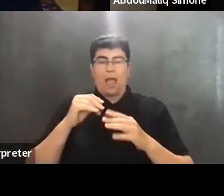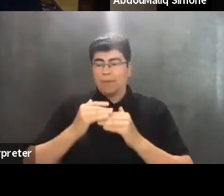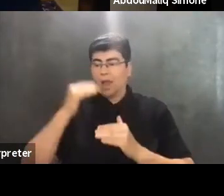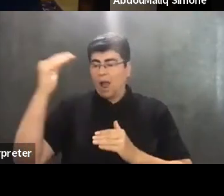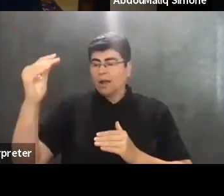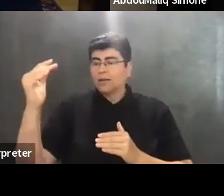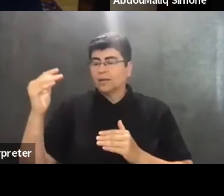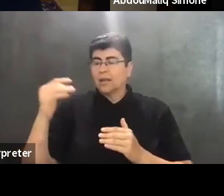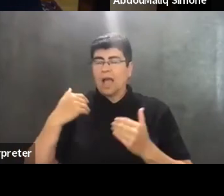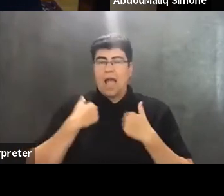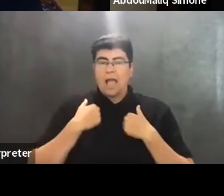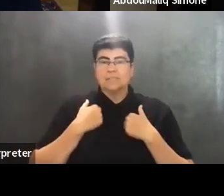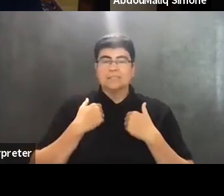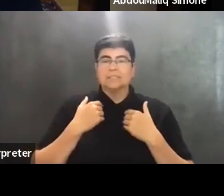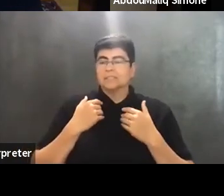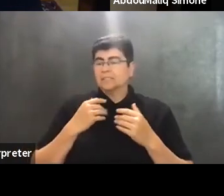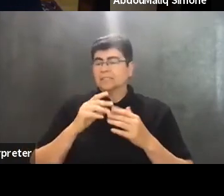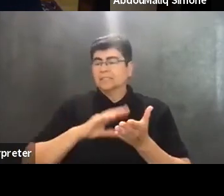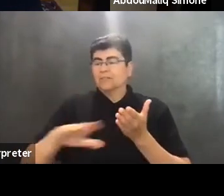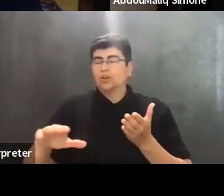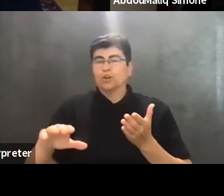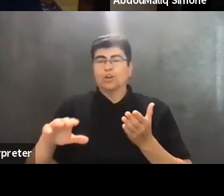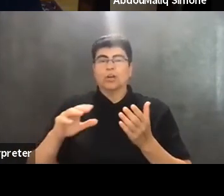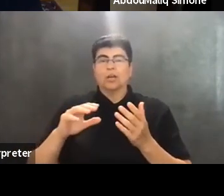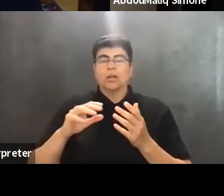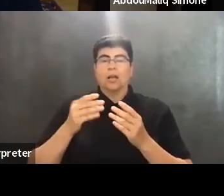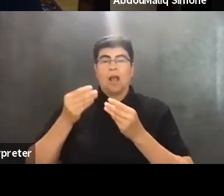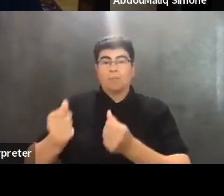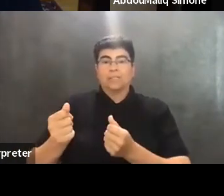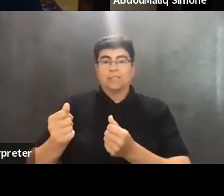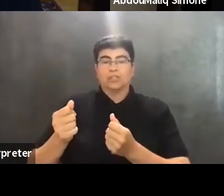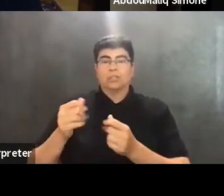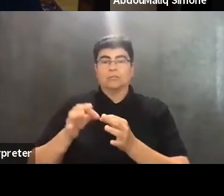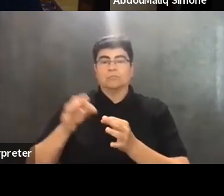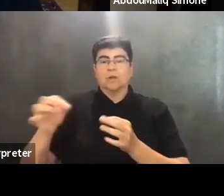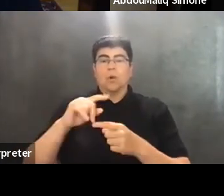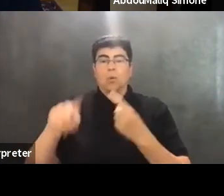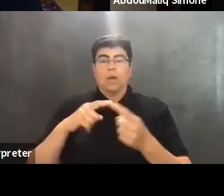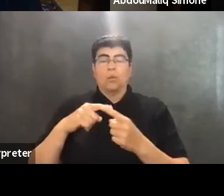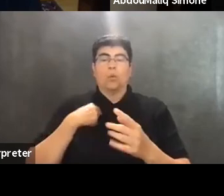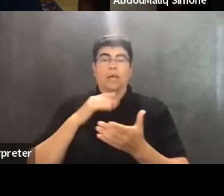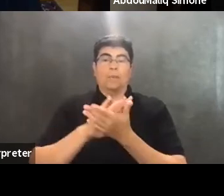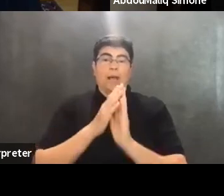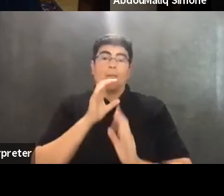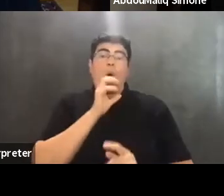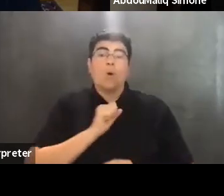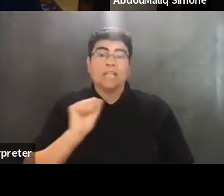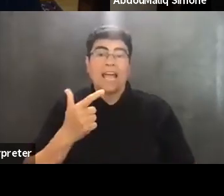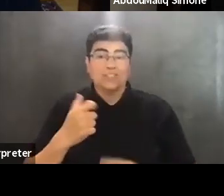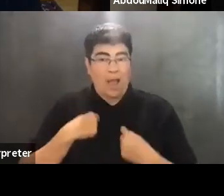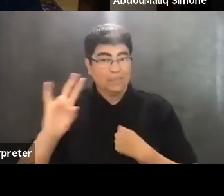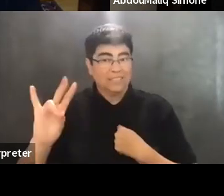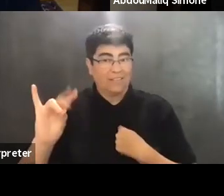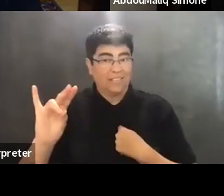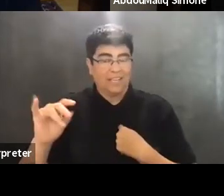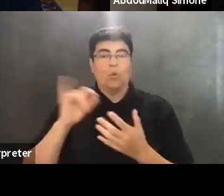deferred compensation put into so that when we get to old age, I'm 70, we can